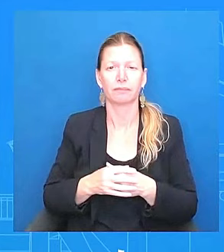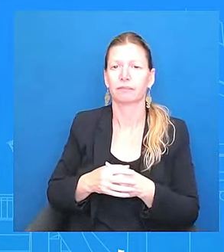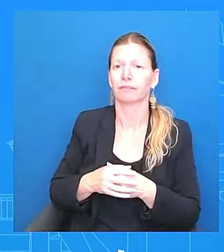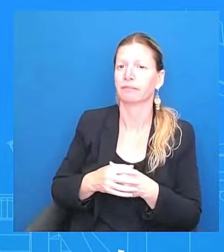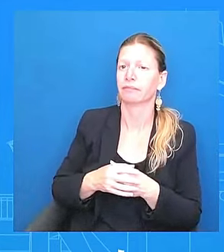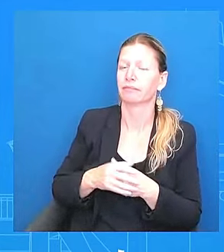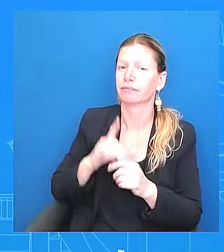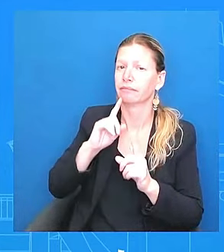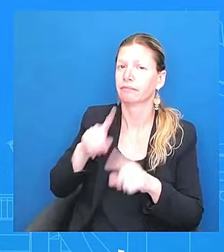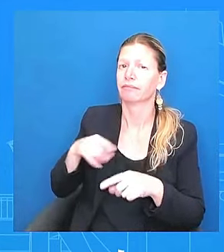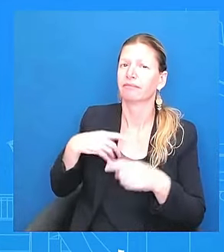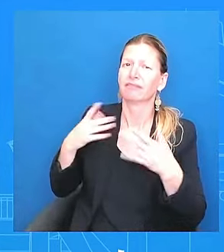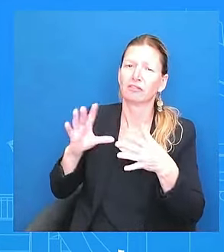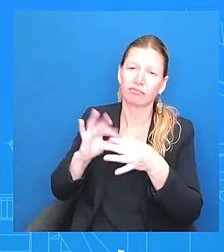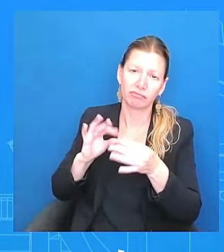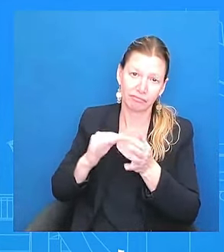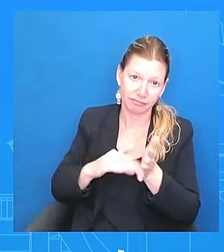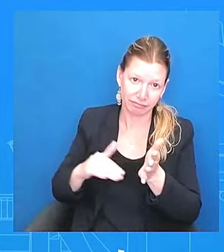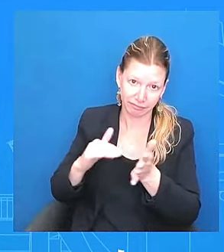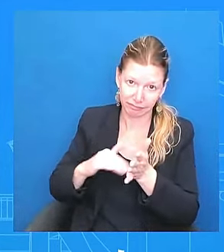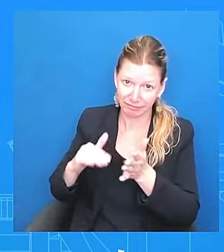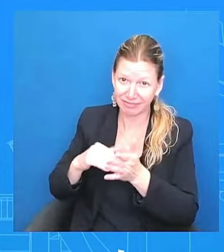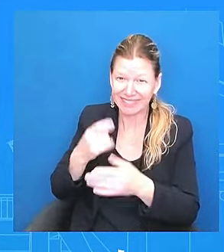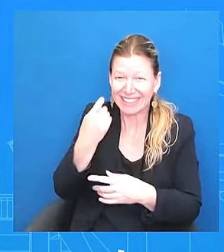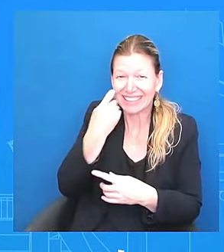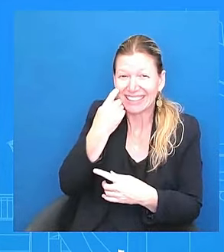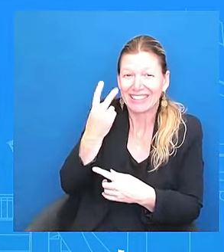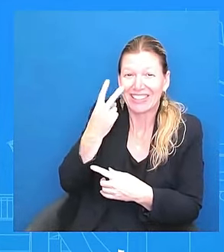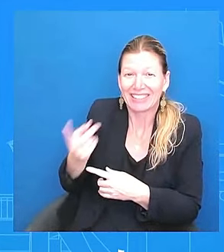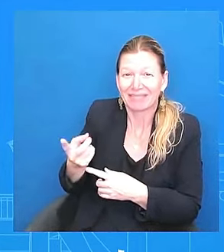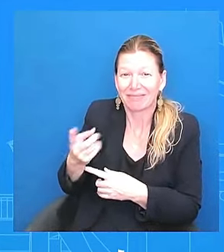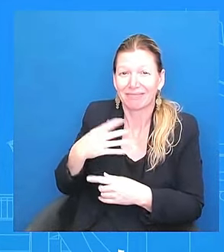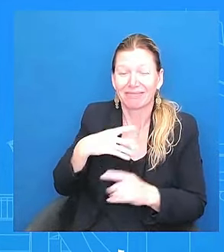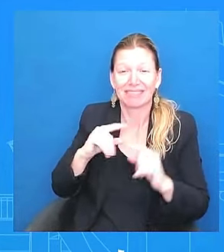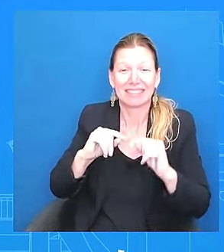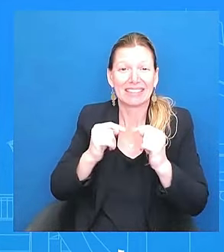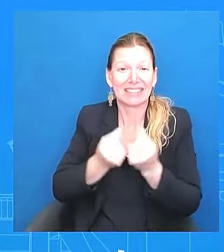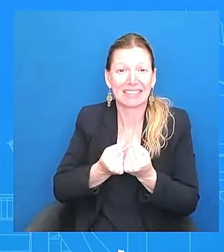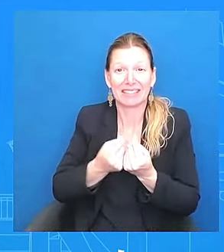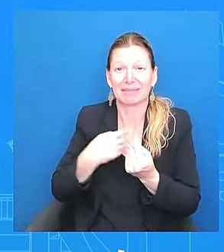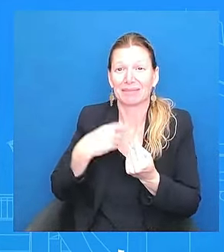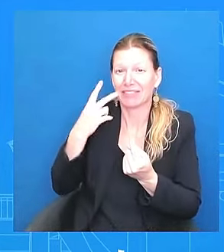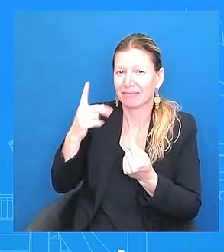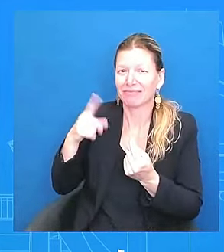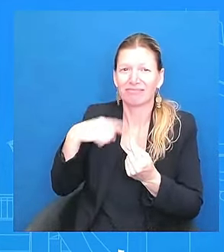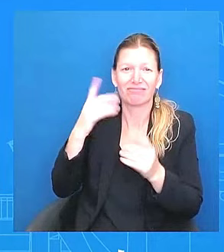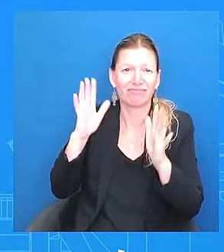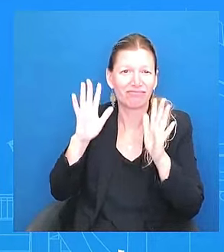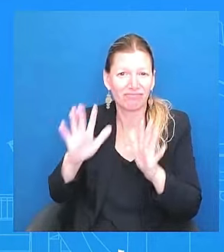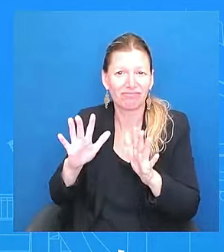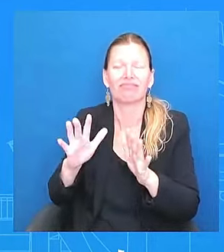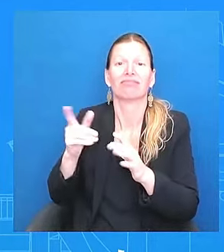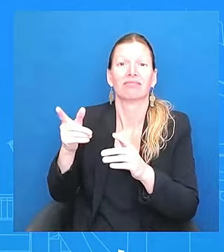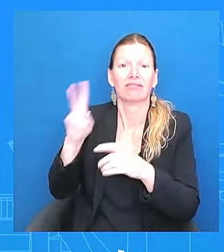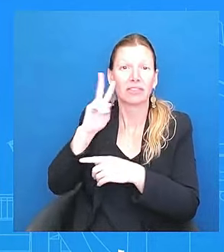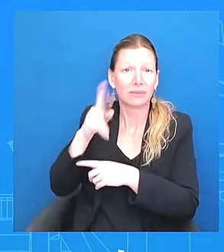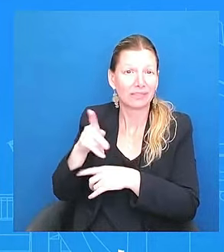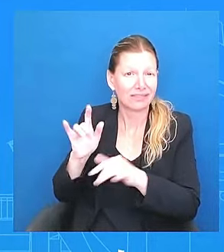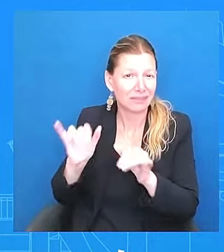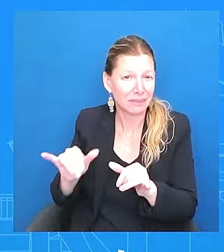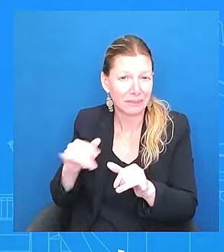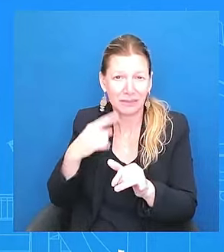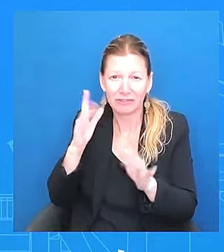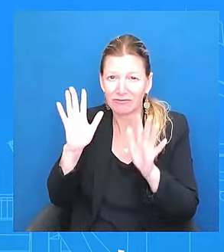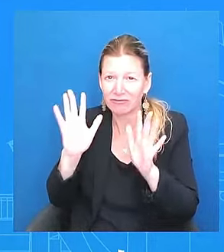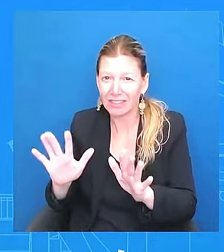my team and I got to see him in the vice president. He, he's great. He's like in a great mood, ready to get things going. He's going to do the medal of